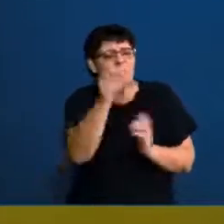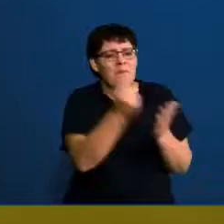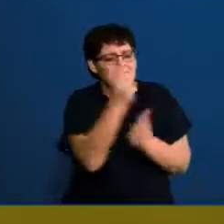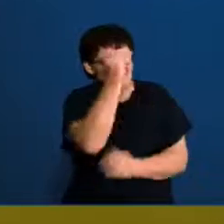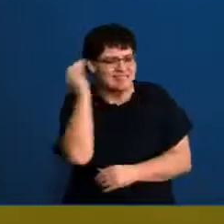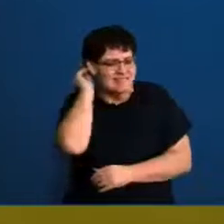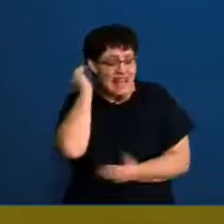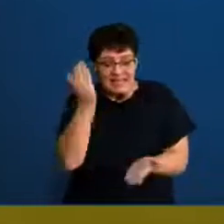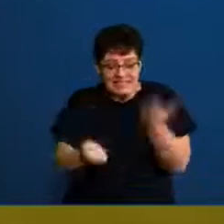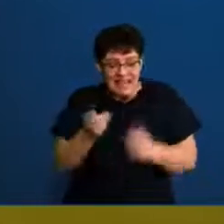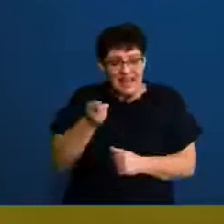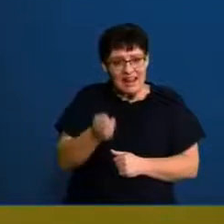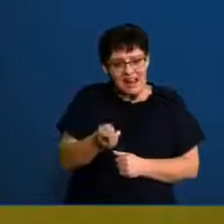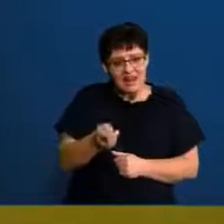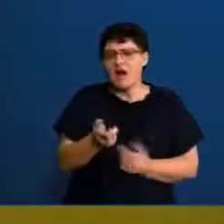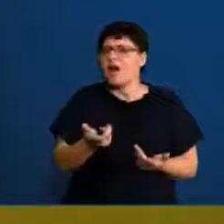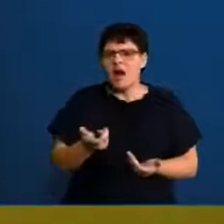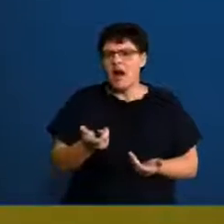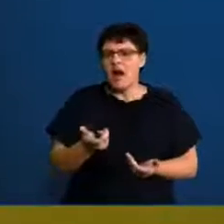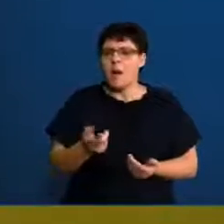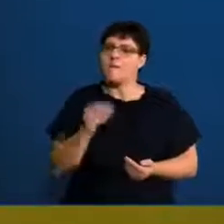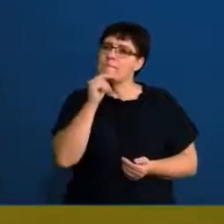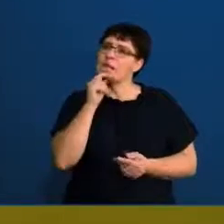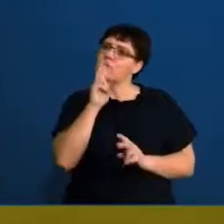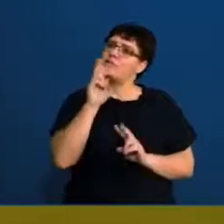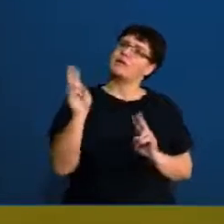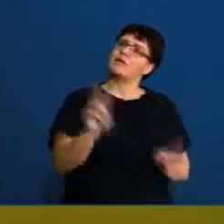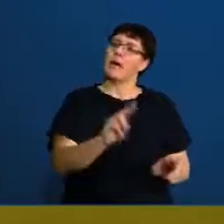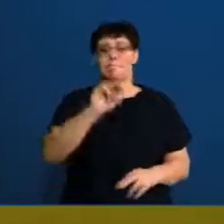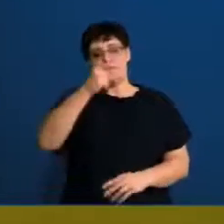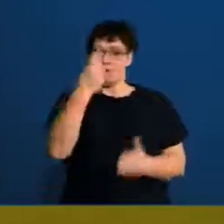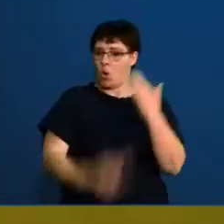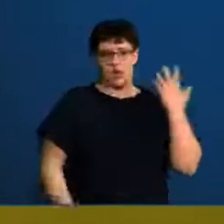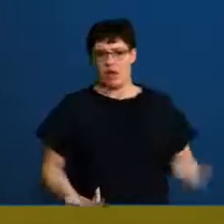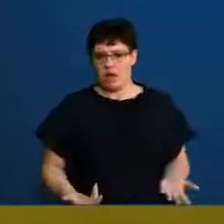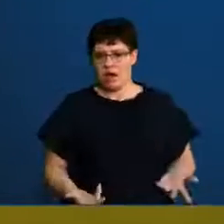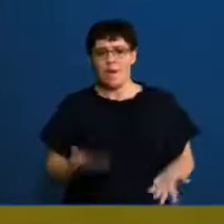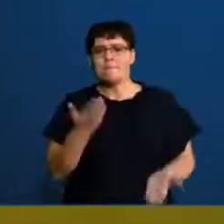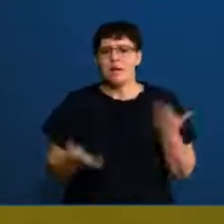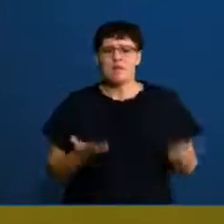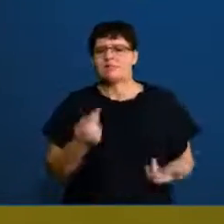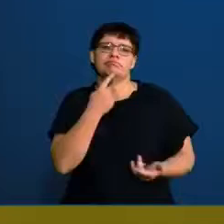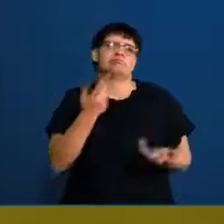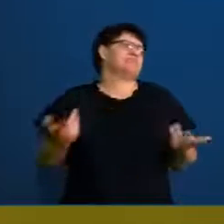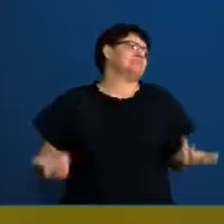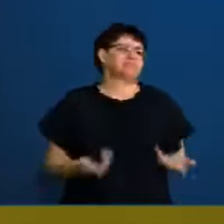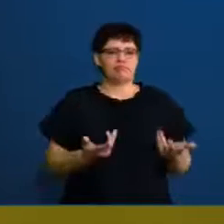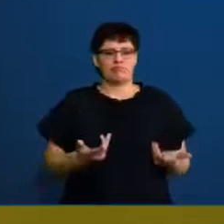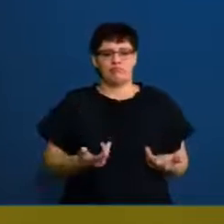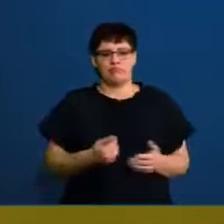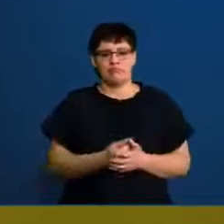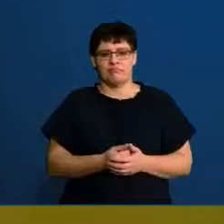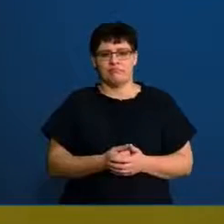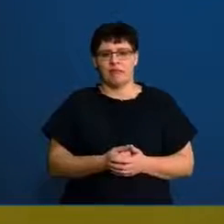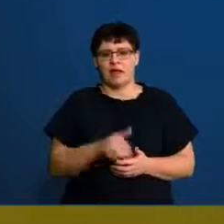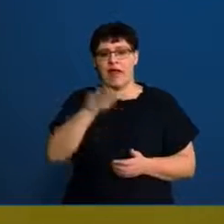scale is not necessarily only referring to a map. It could actually be a scale of, let me take an ant and make it